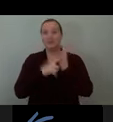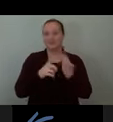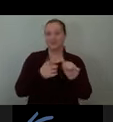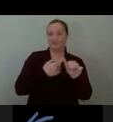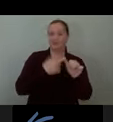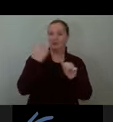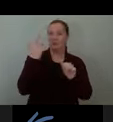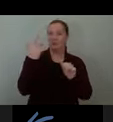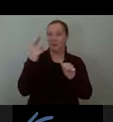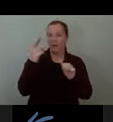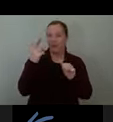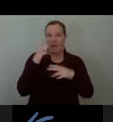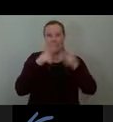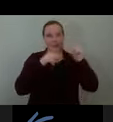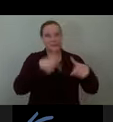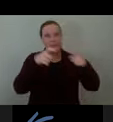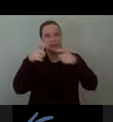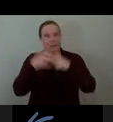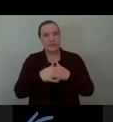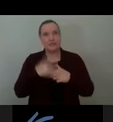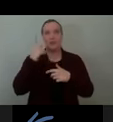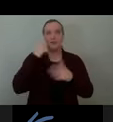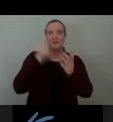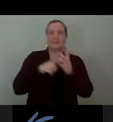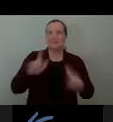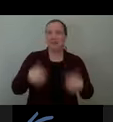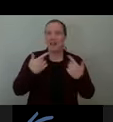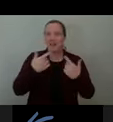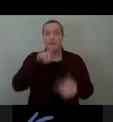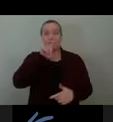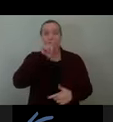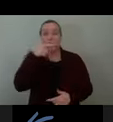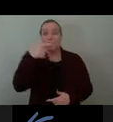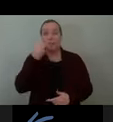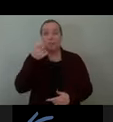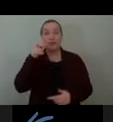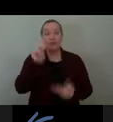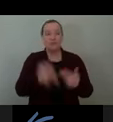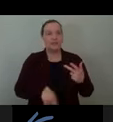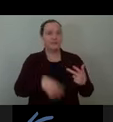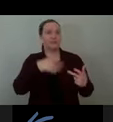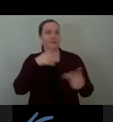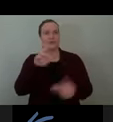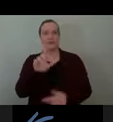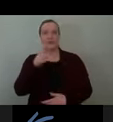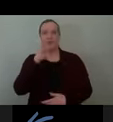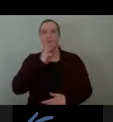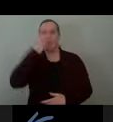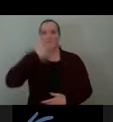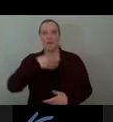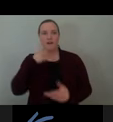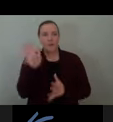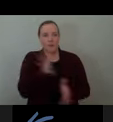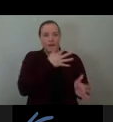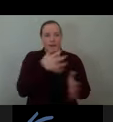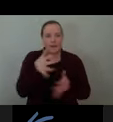of life. Huddling pigeons, the lake breeze maybe, some spontaneous flourishes of life. And